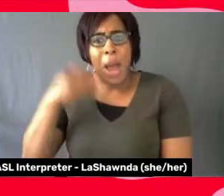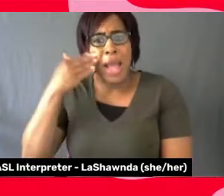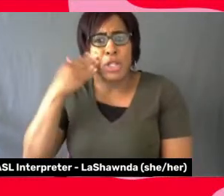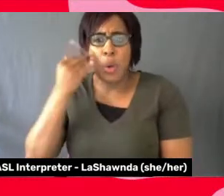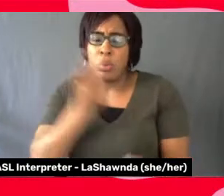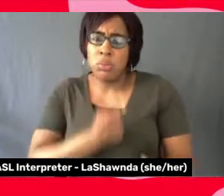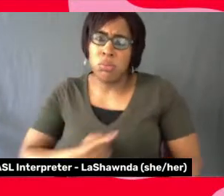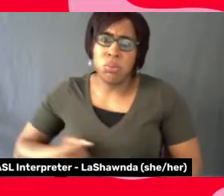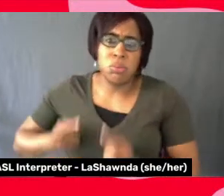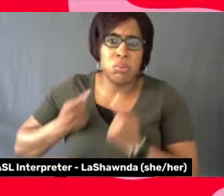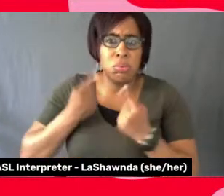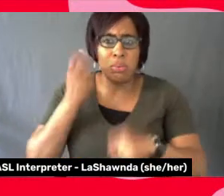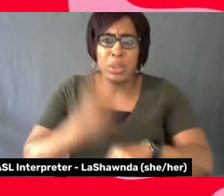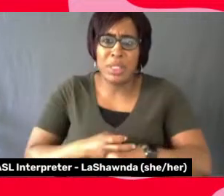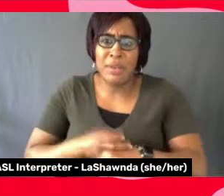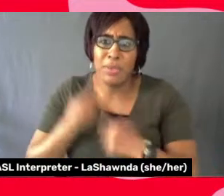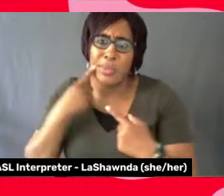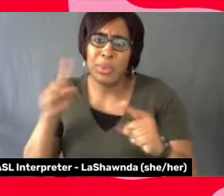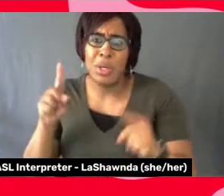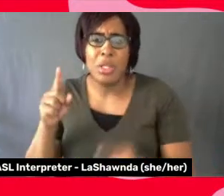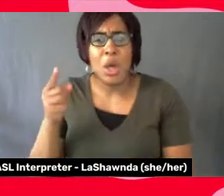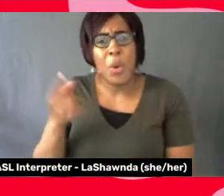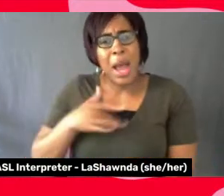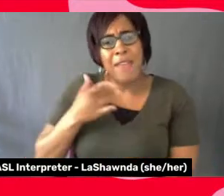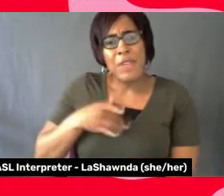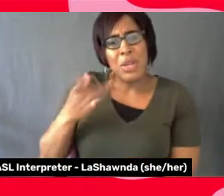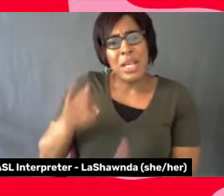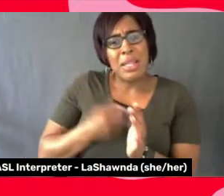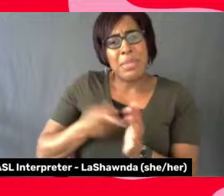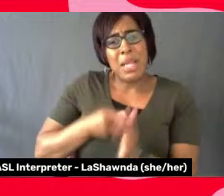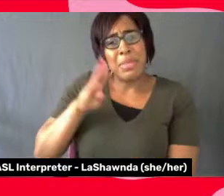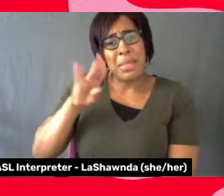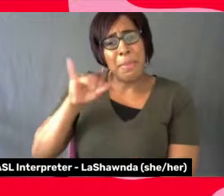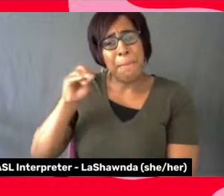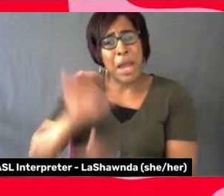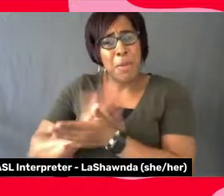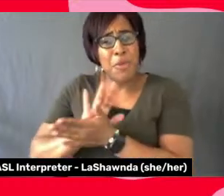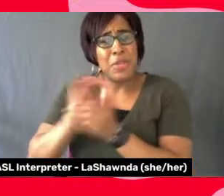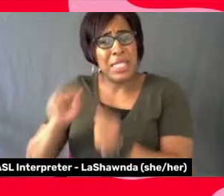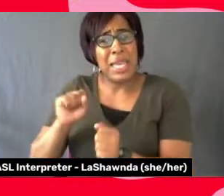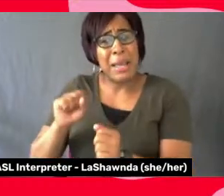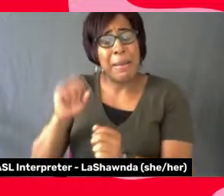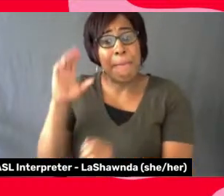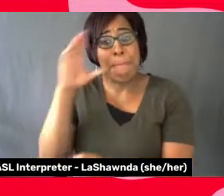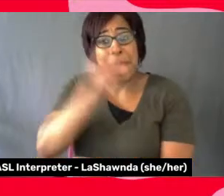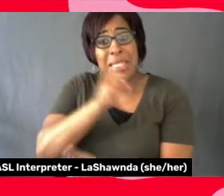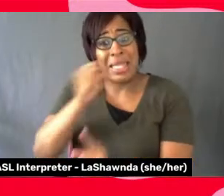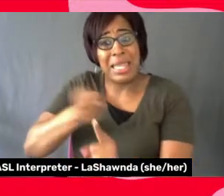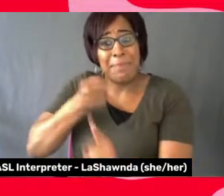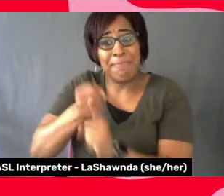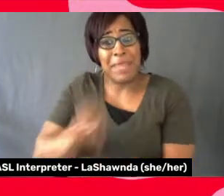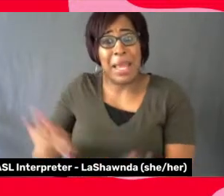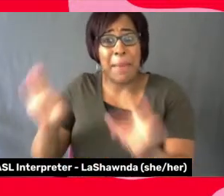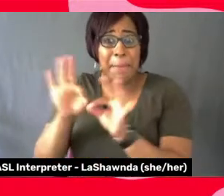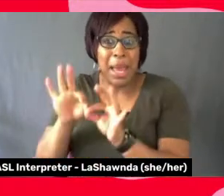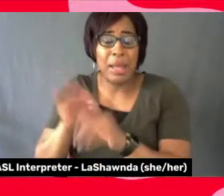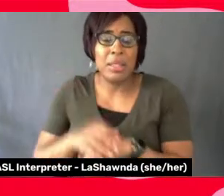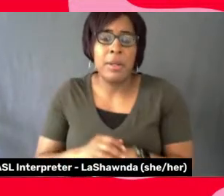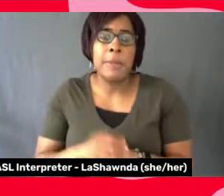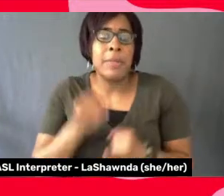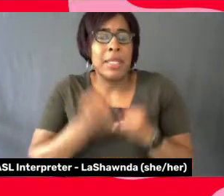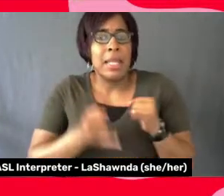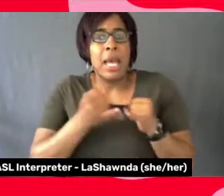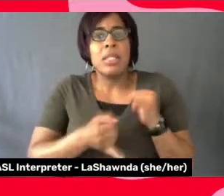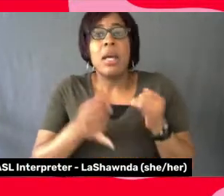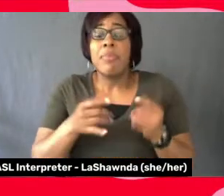think biography can sometimes miss the impact. And lastly, when, especially when it's not told by